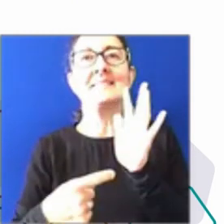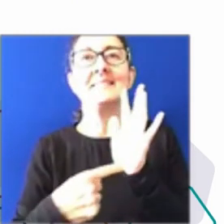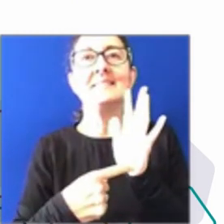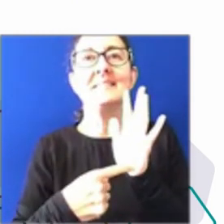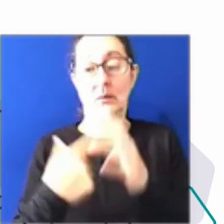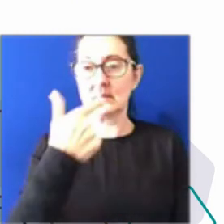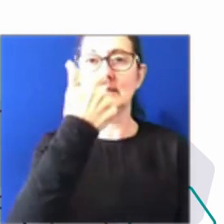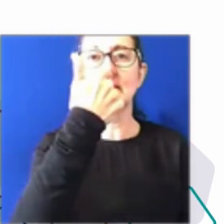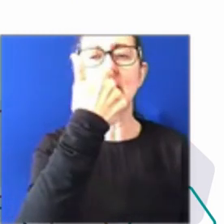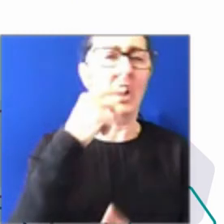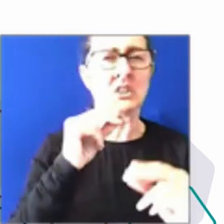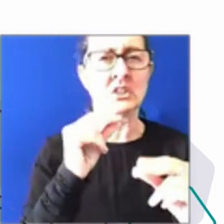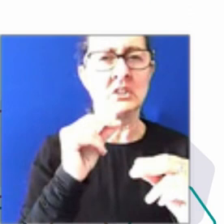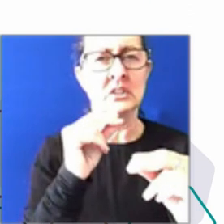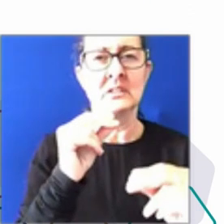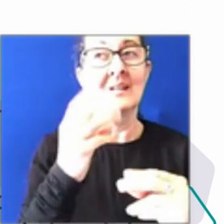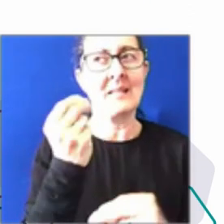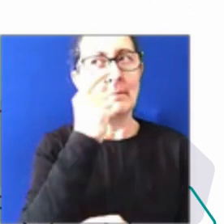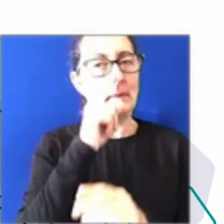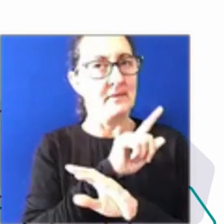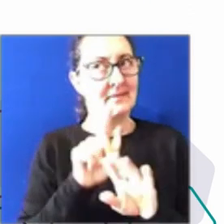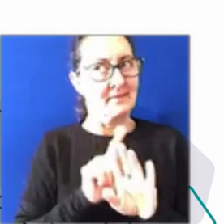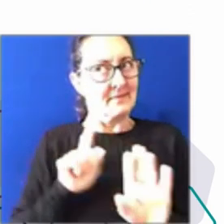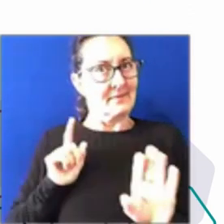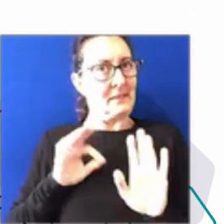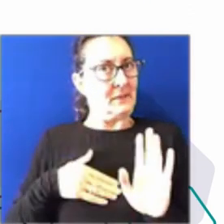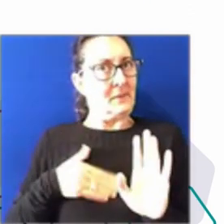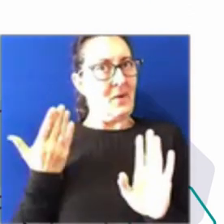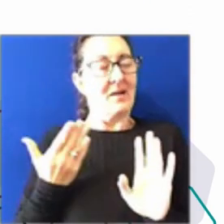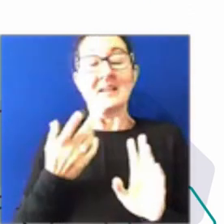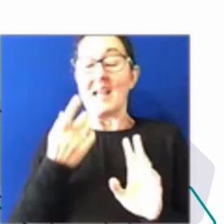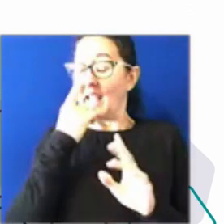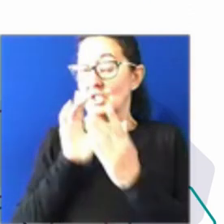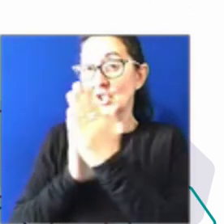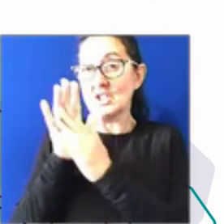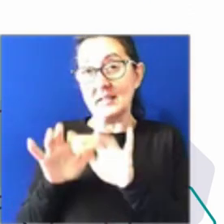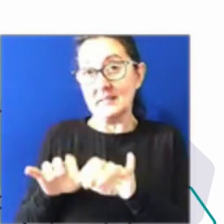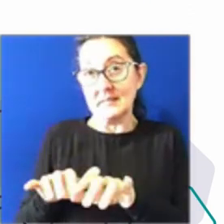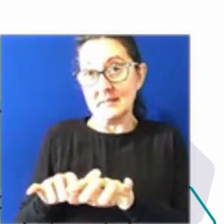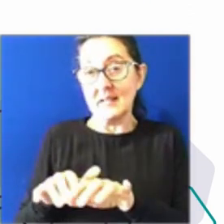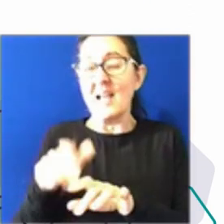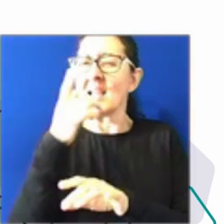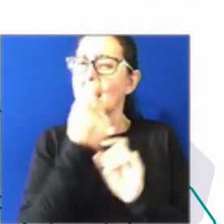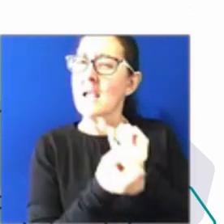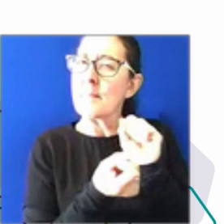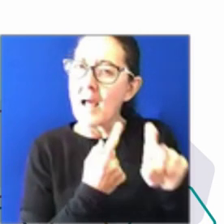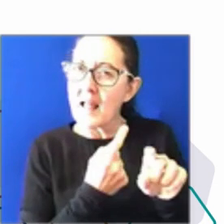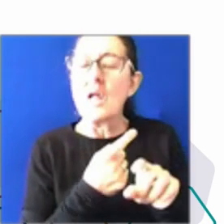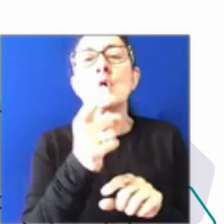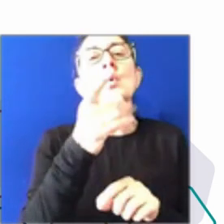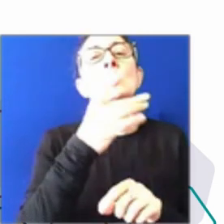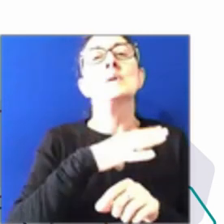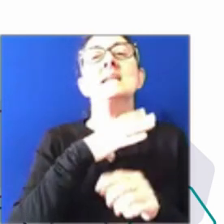ability to kind of have a chat. There's ability to send questions via email. So you have to kind of open up the forum and be very